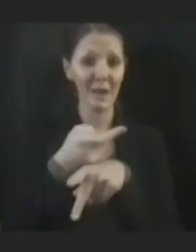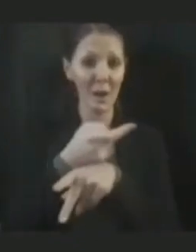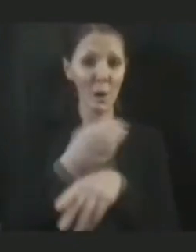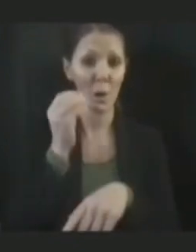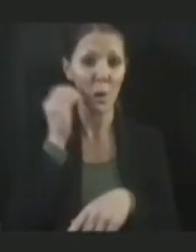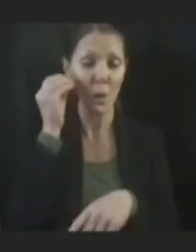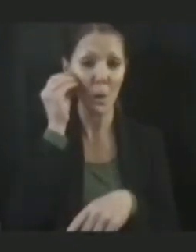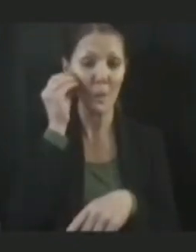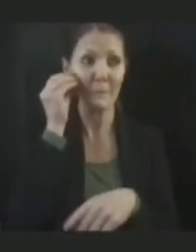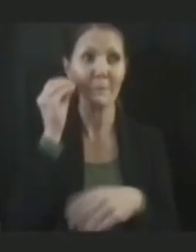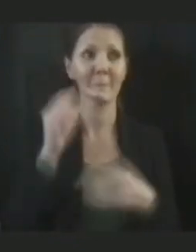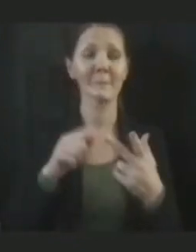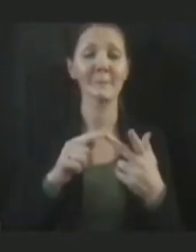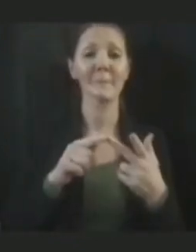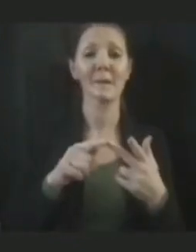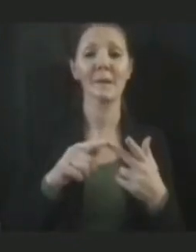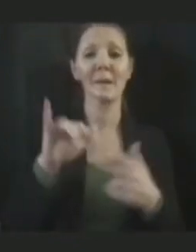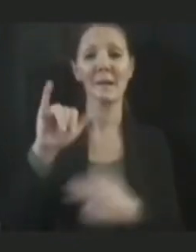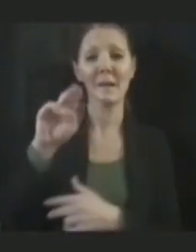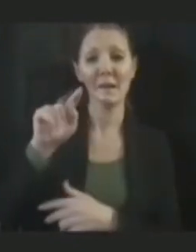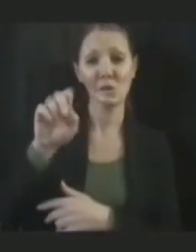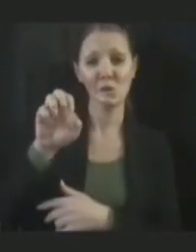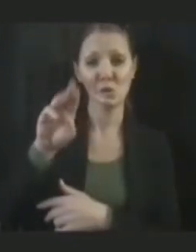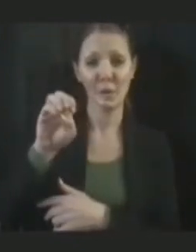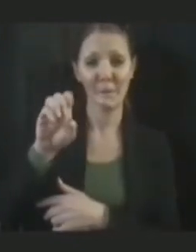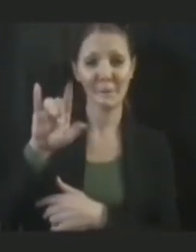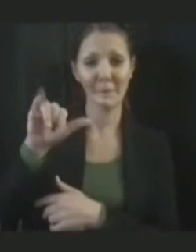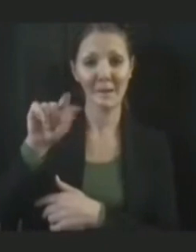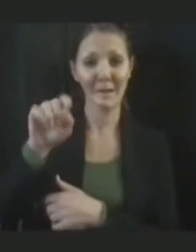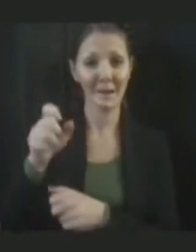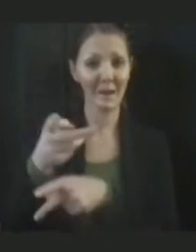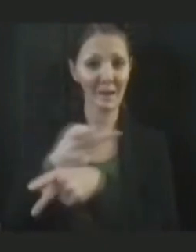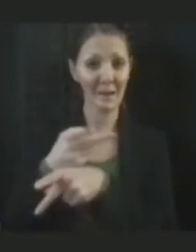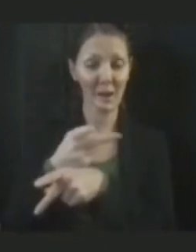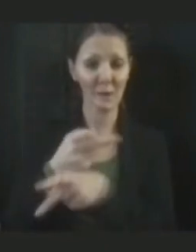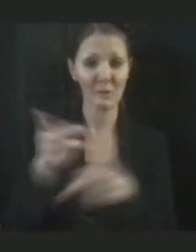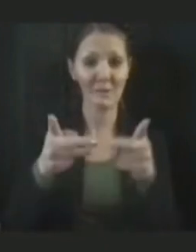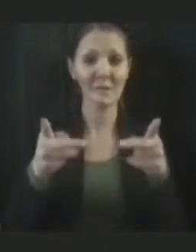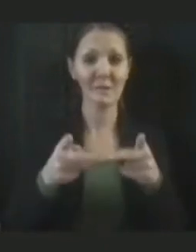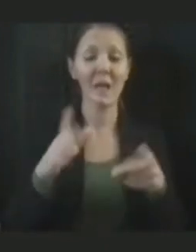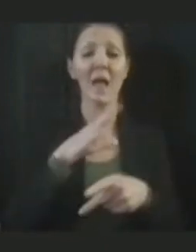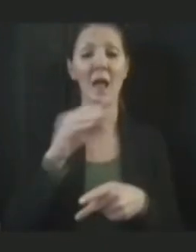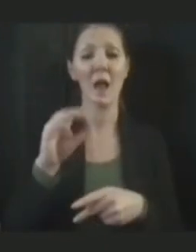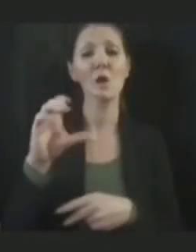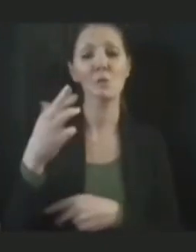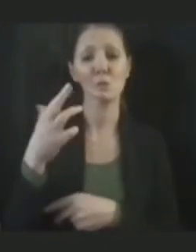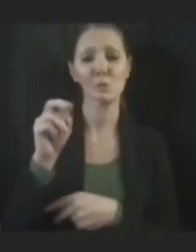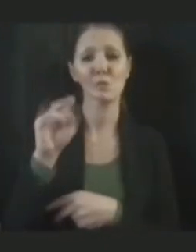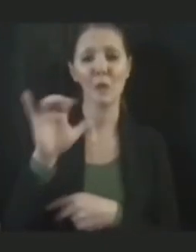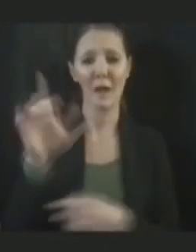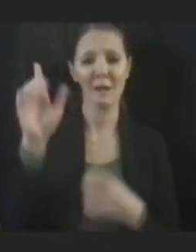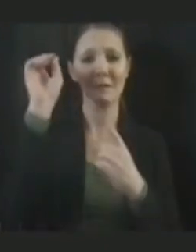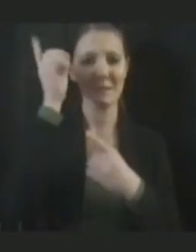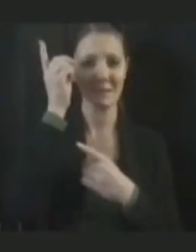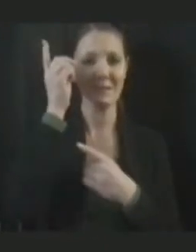our intermediate care facilities, and our chronic disease hospitals. These